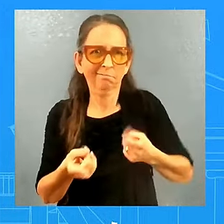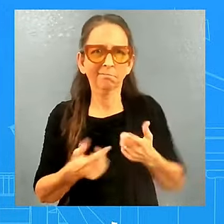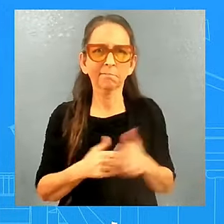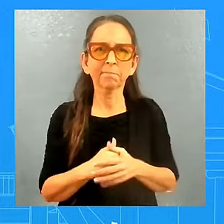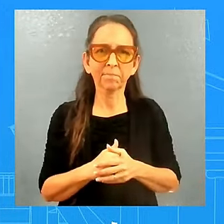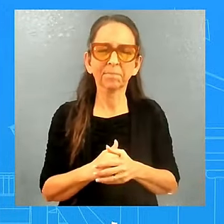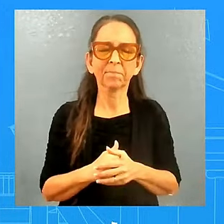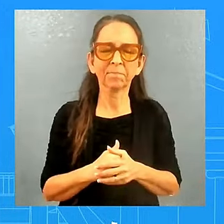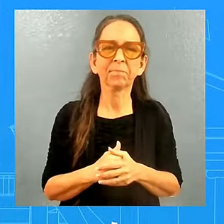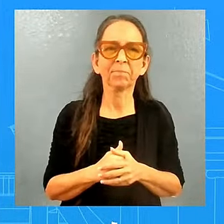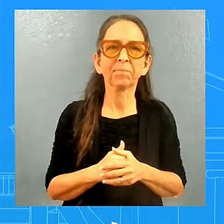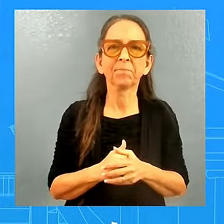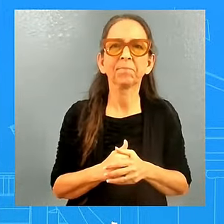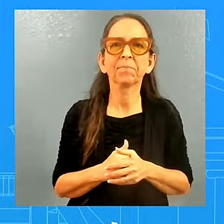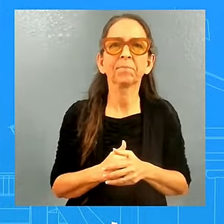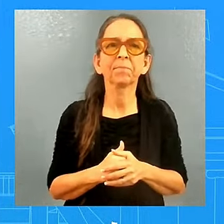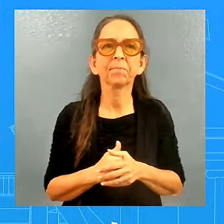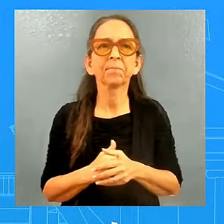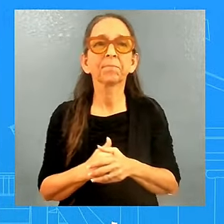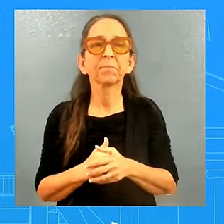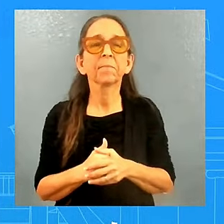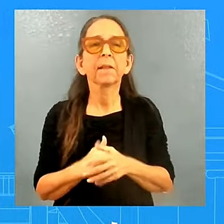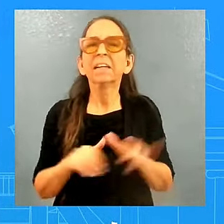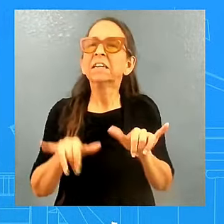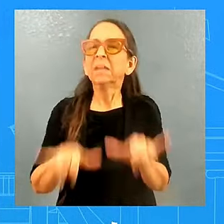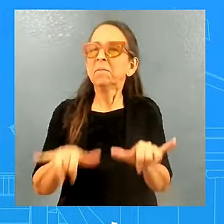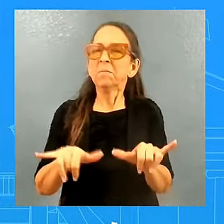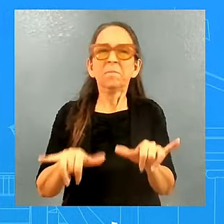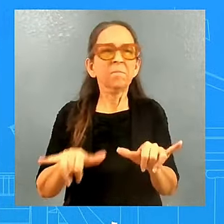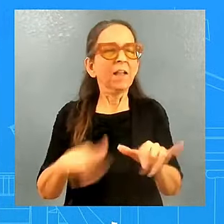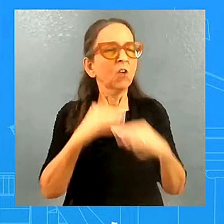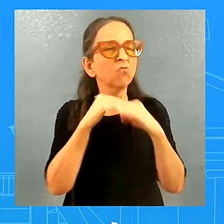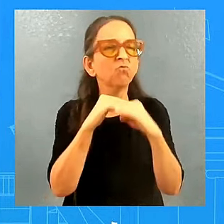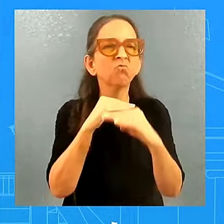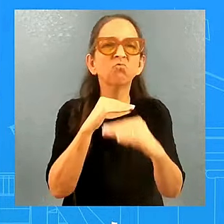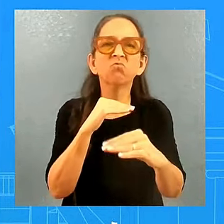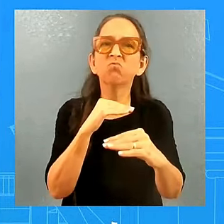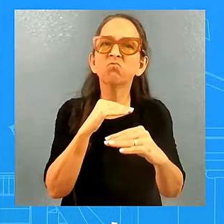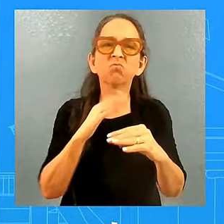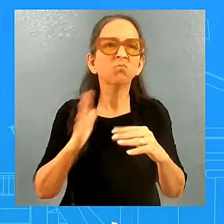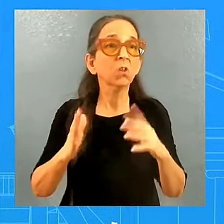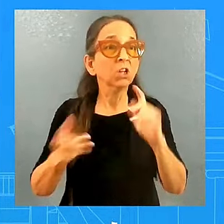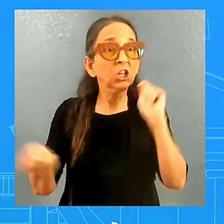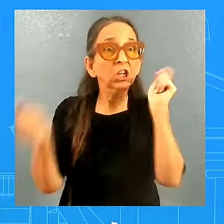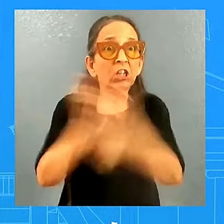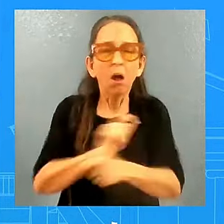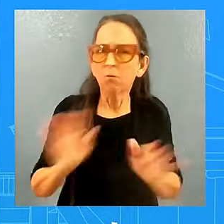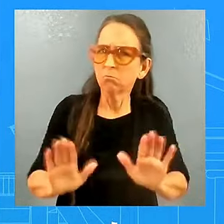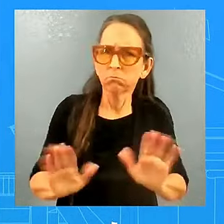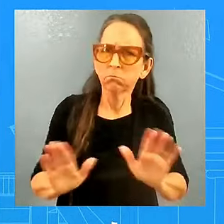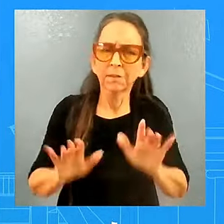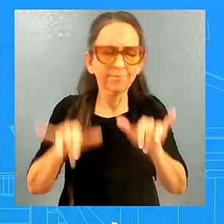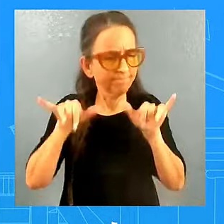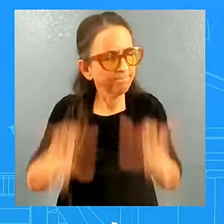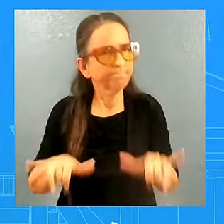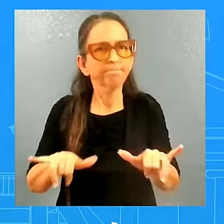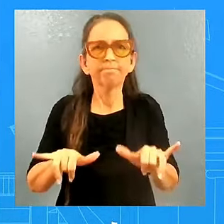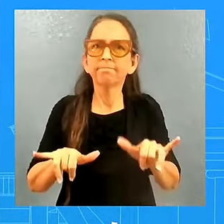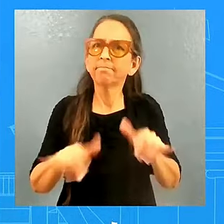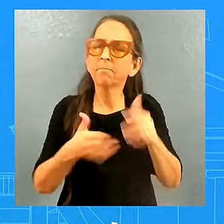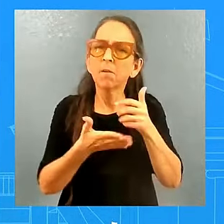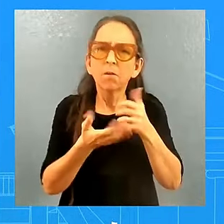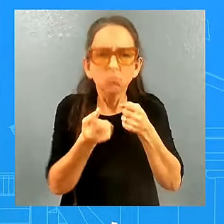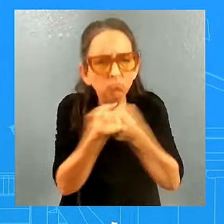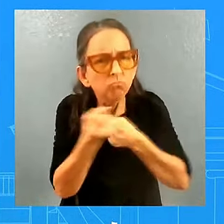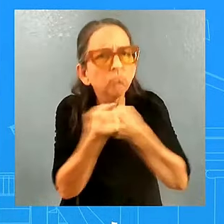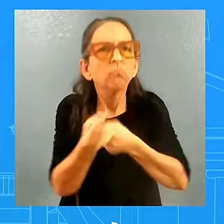that's not going to change. We're going to surge and get that out there to Ukraine. We understand how important it is to make sure they have what they